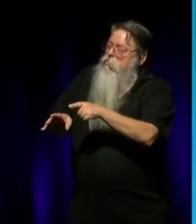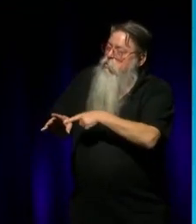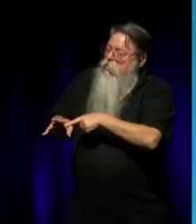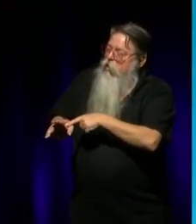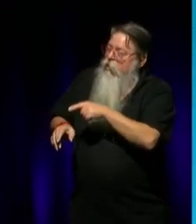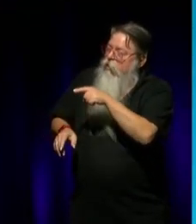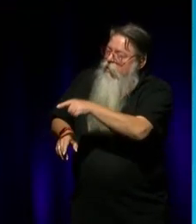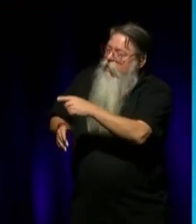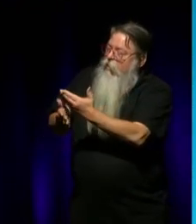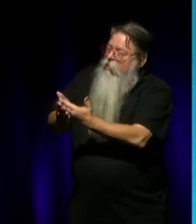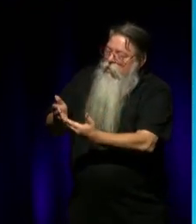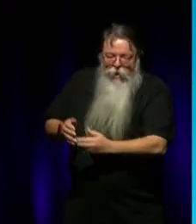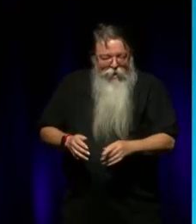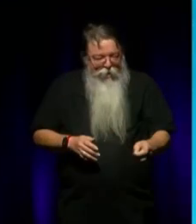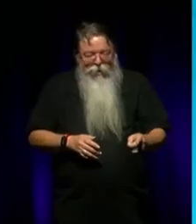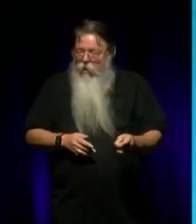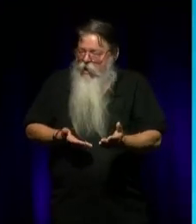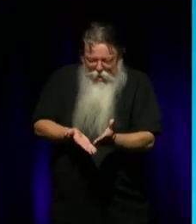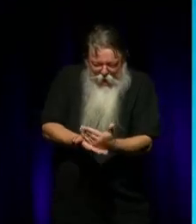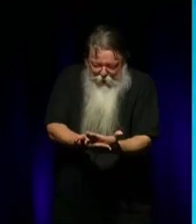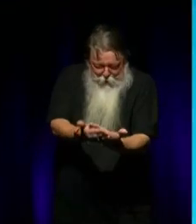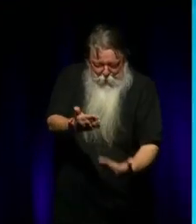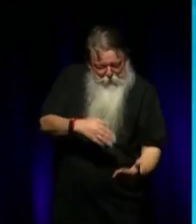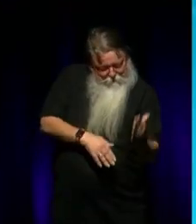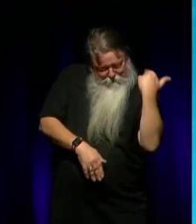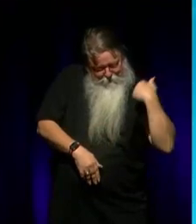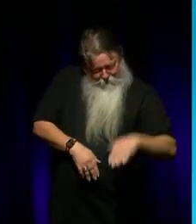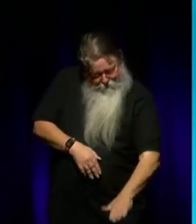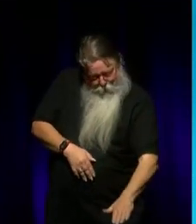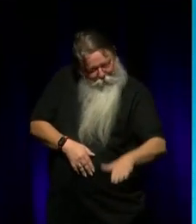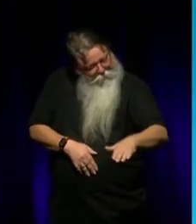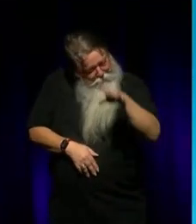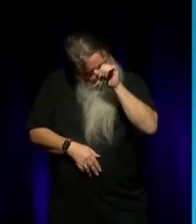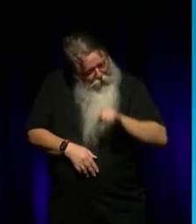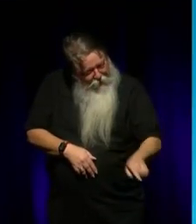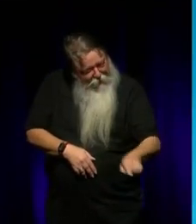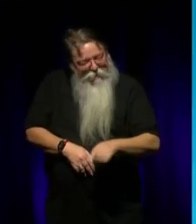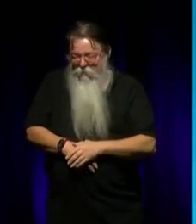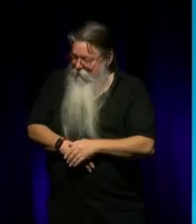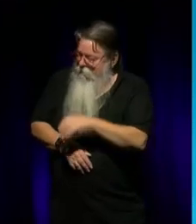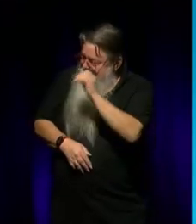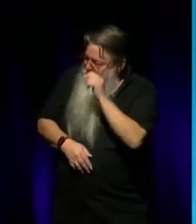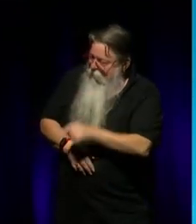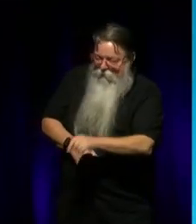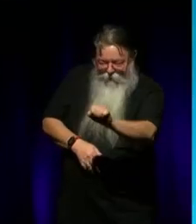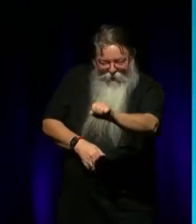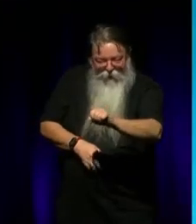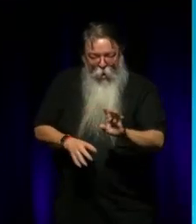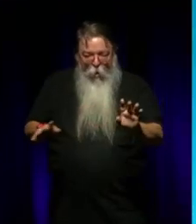we'd just go back and tell a story from home. And then, he always... Oh, I would say something.